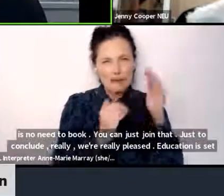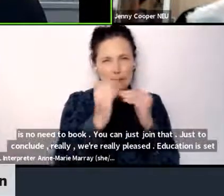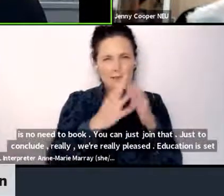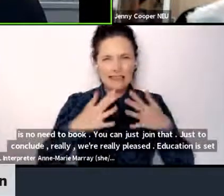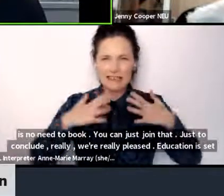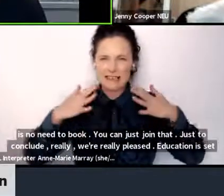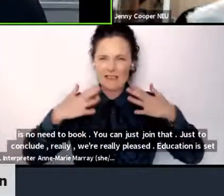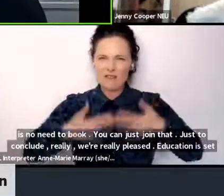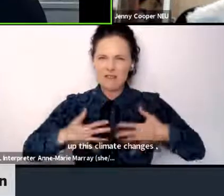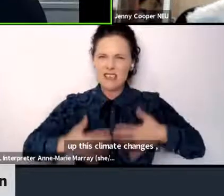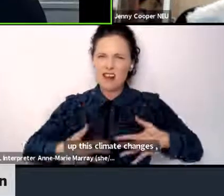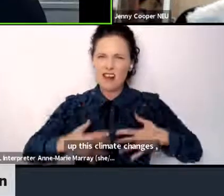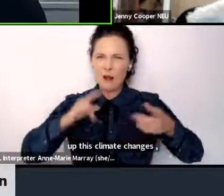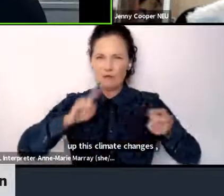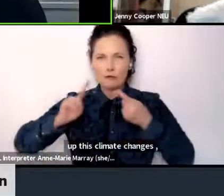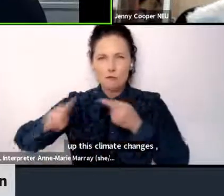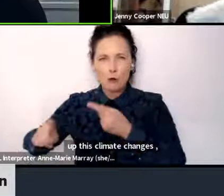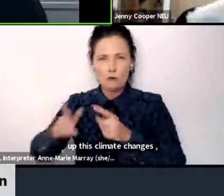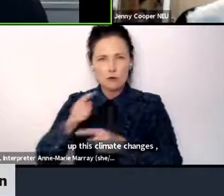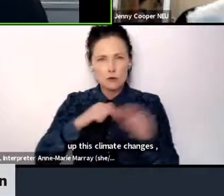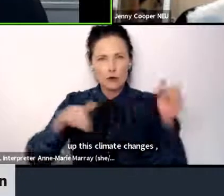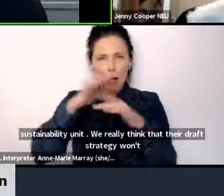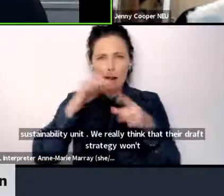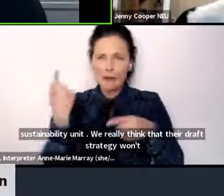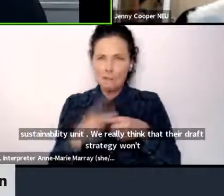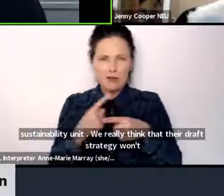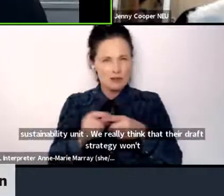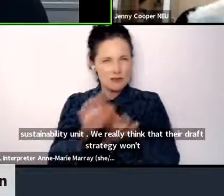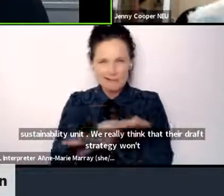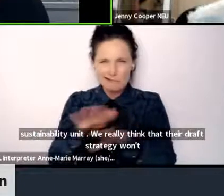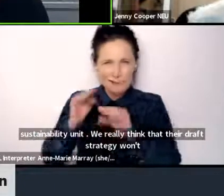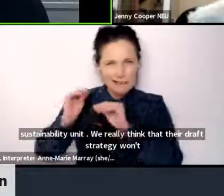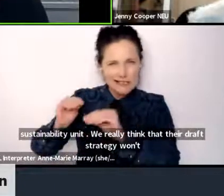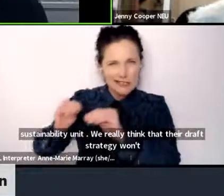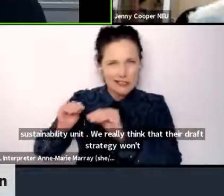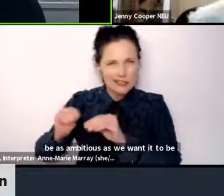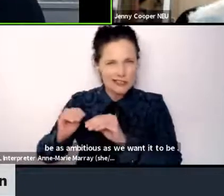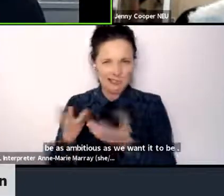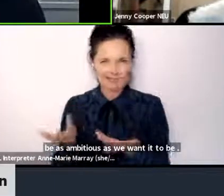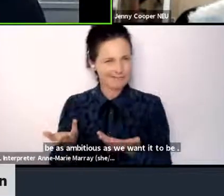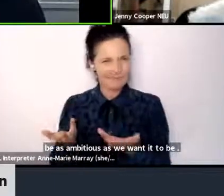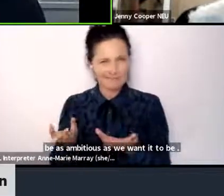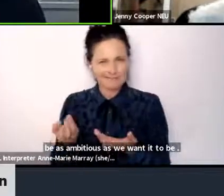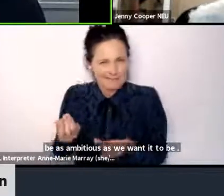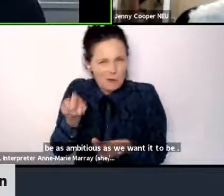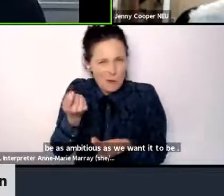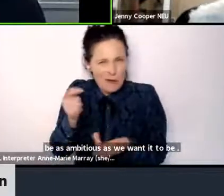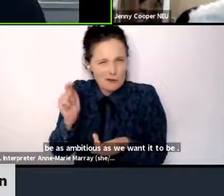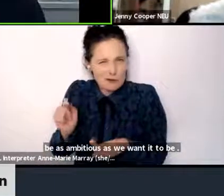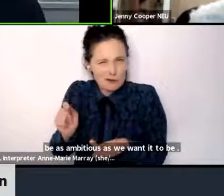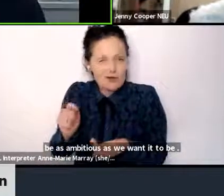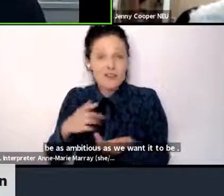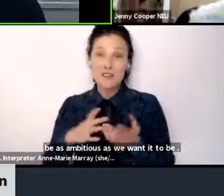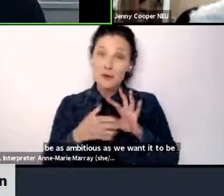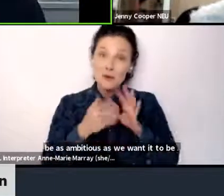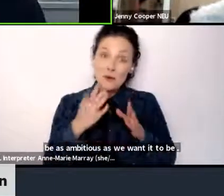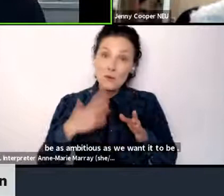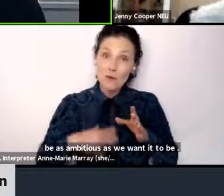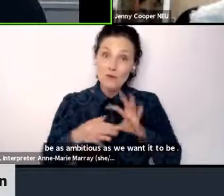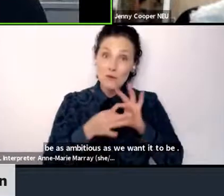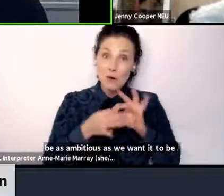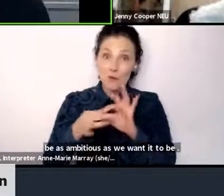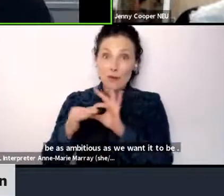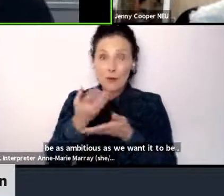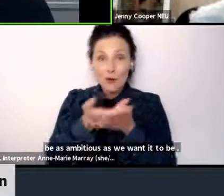responses to the climate emergency and less on the teaching and learning. So I'd like to work with you all on the consultation